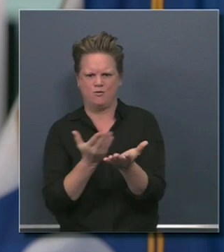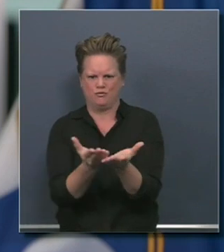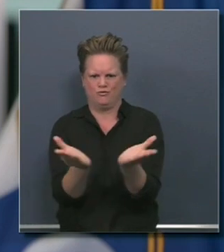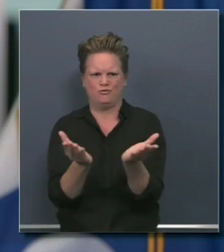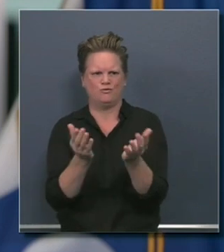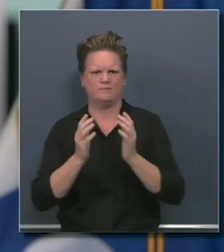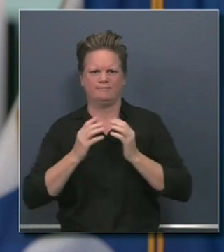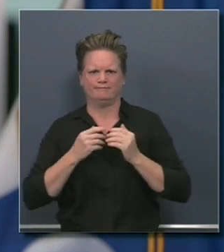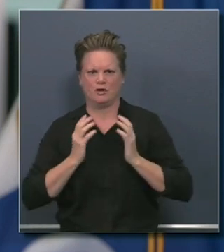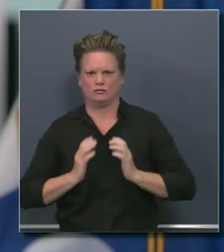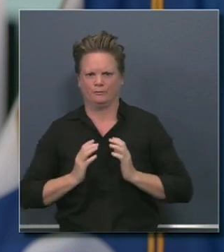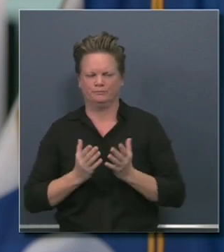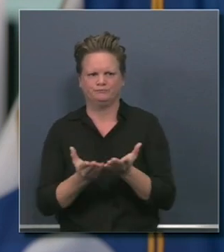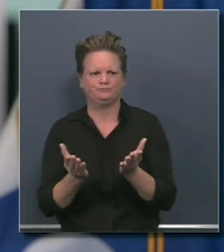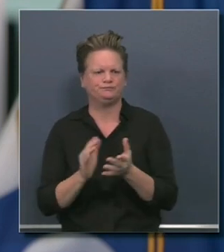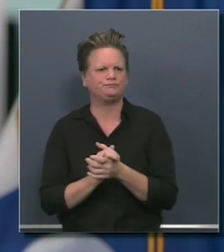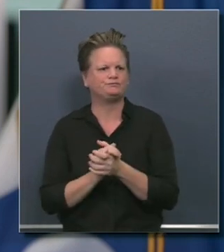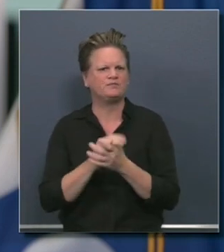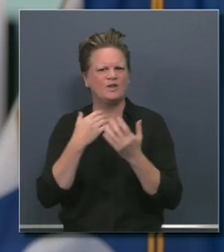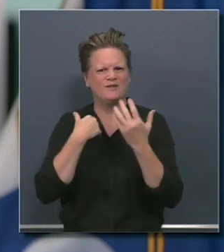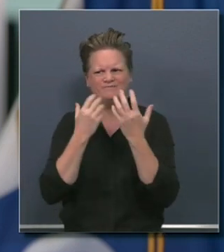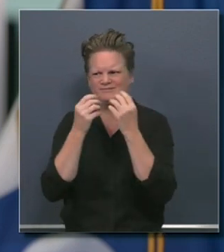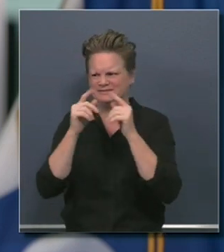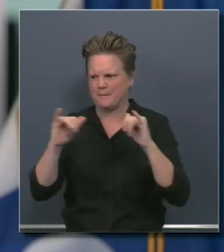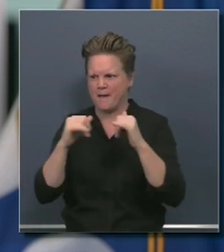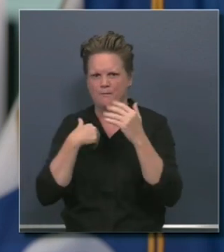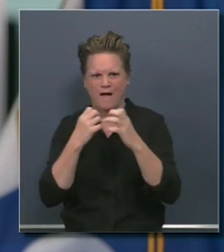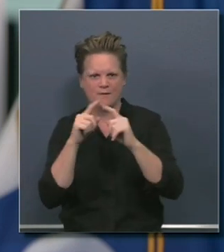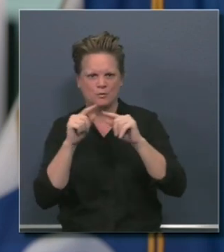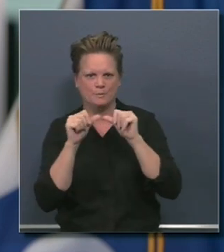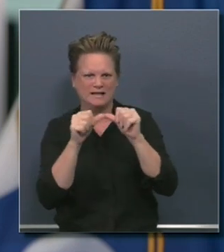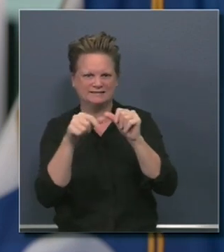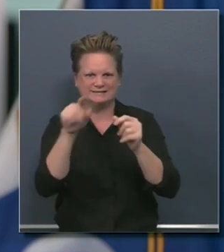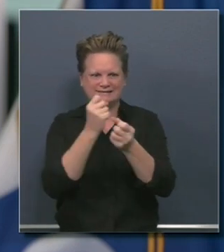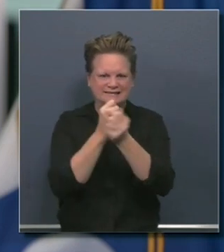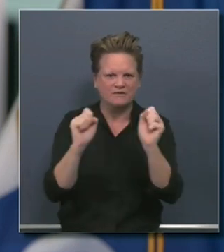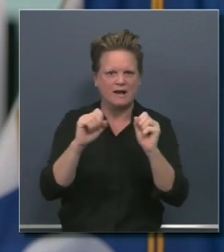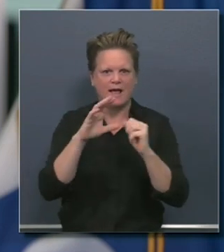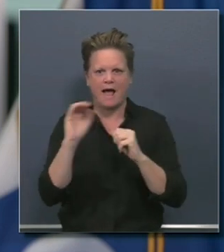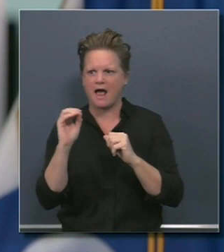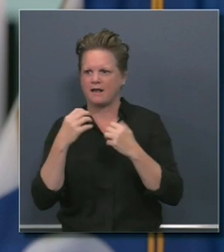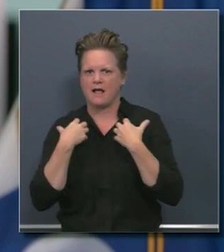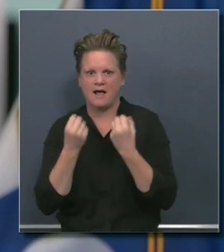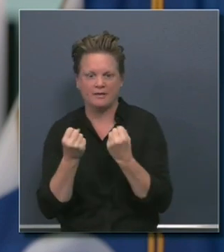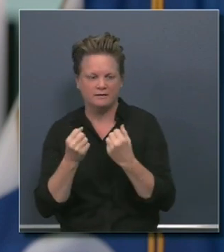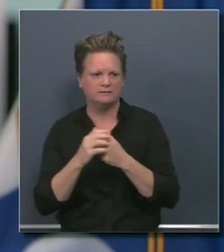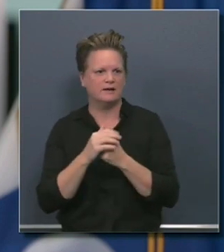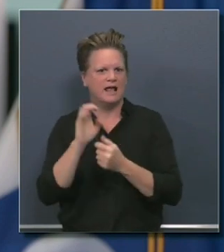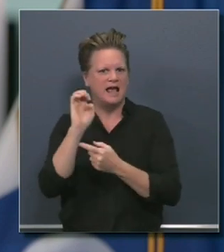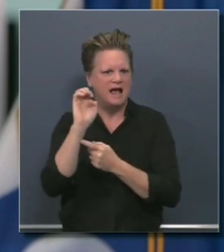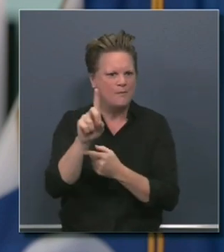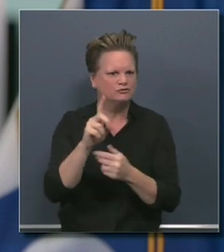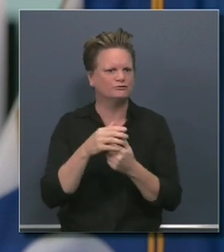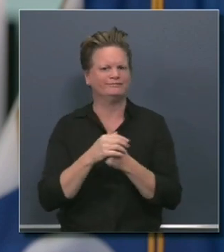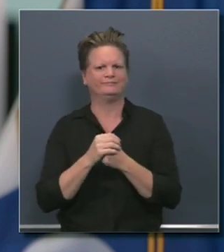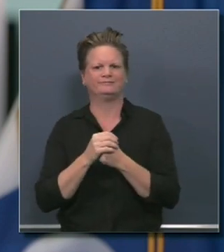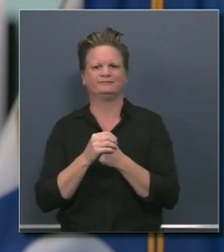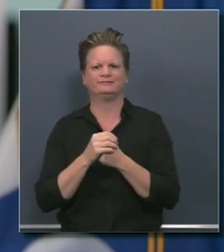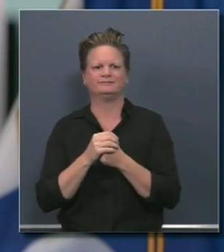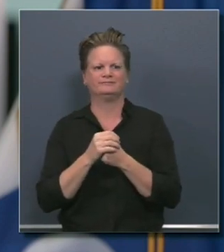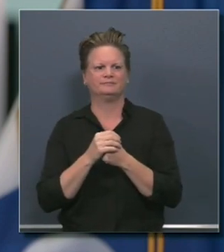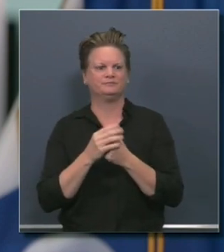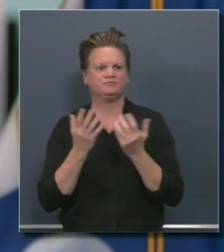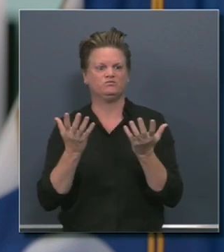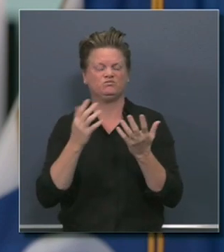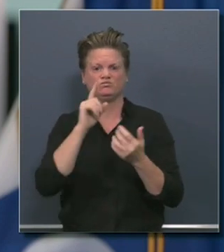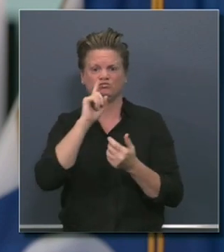to your public safety, to our education system. Because remember, these budgetary shortfalls are so much bigger than any state,